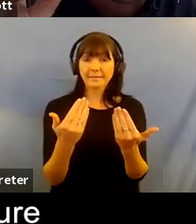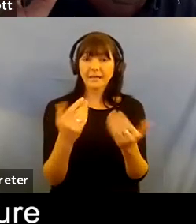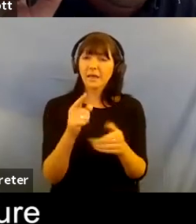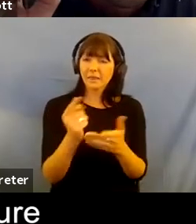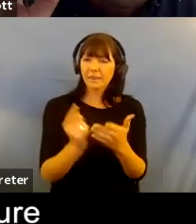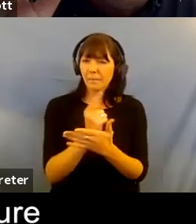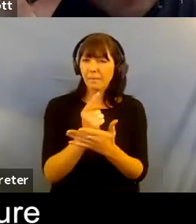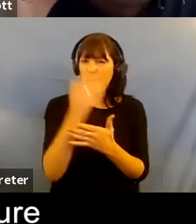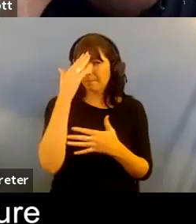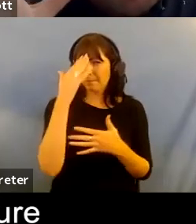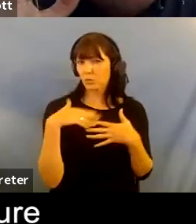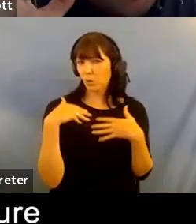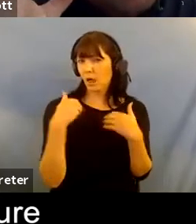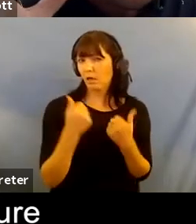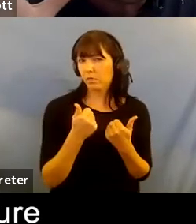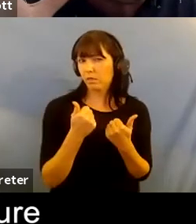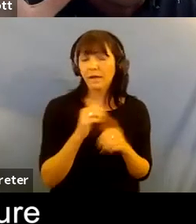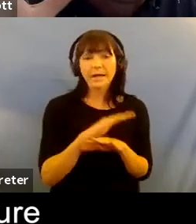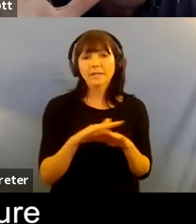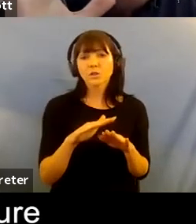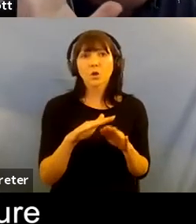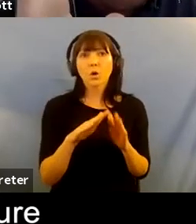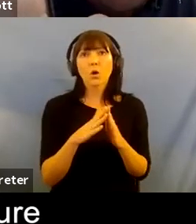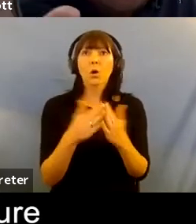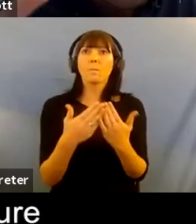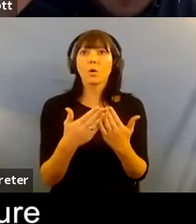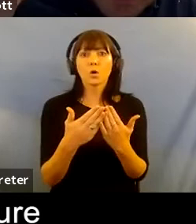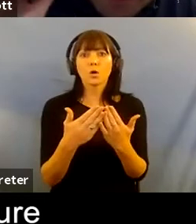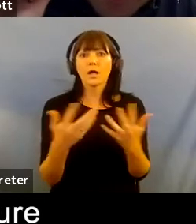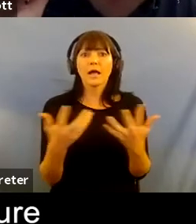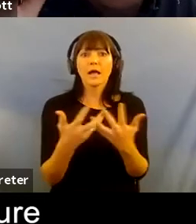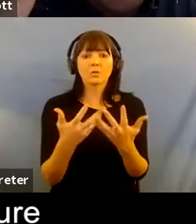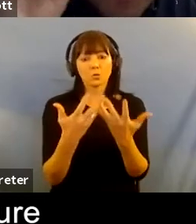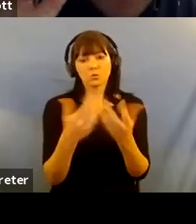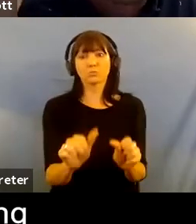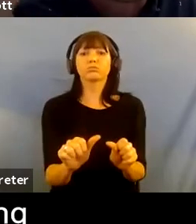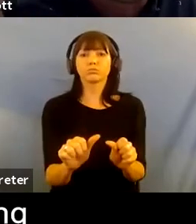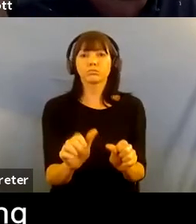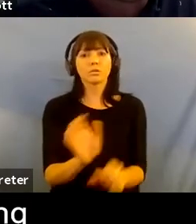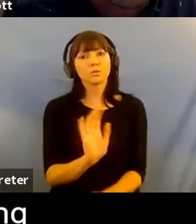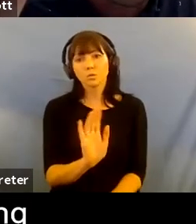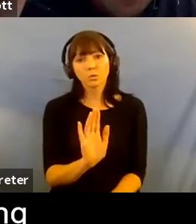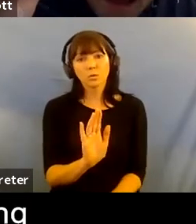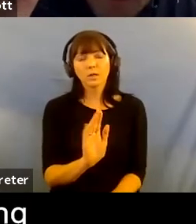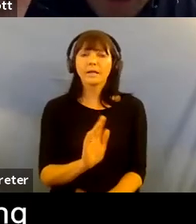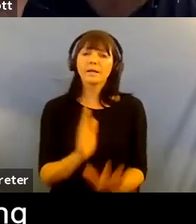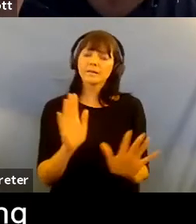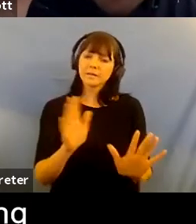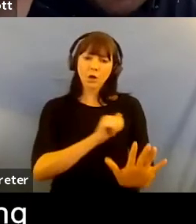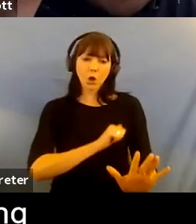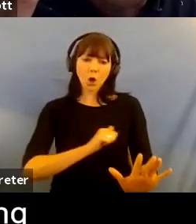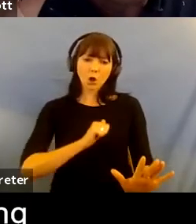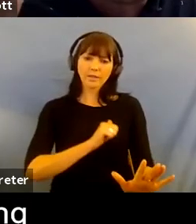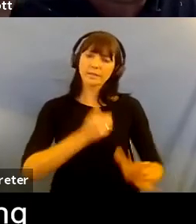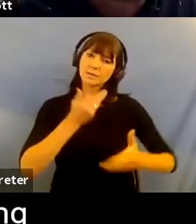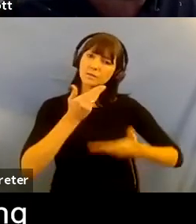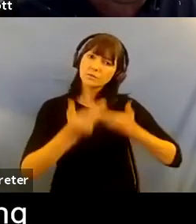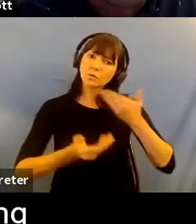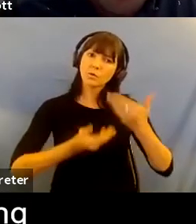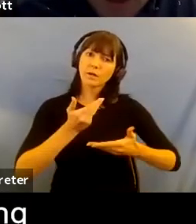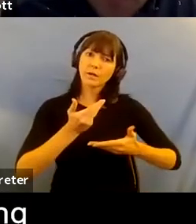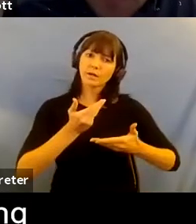it's it's not a recipe book for a cure or anything it's a very honest sort of narrative um about simply